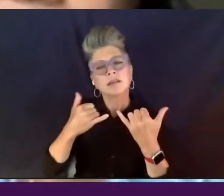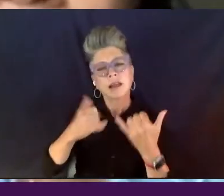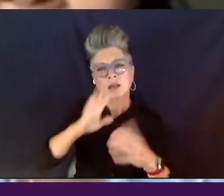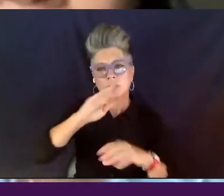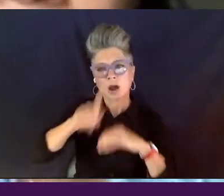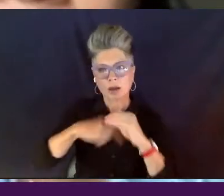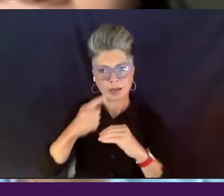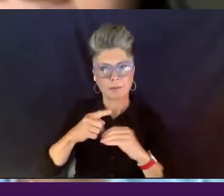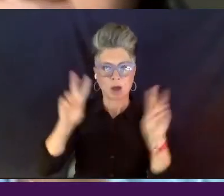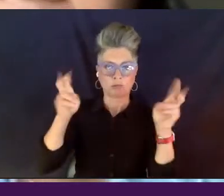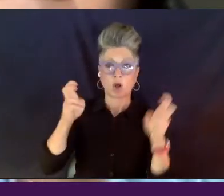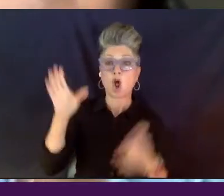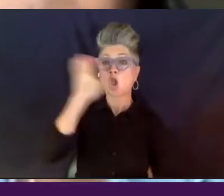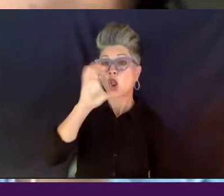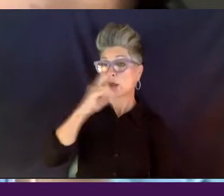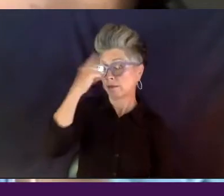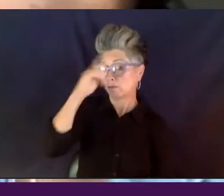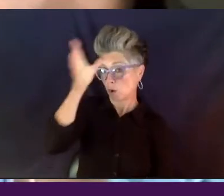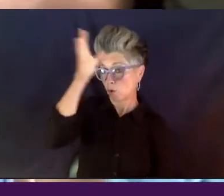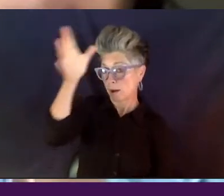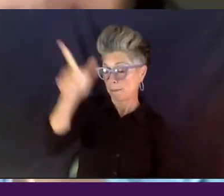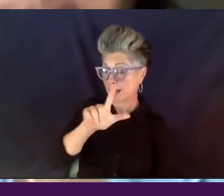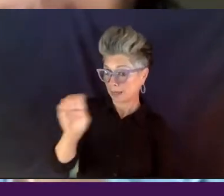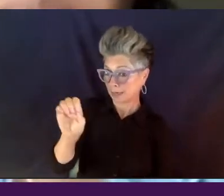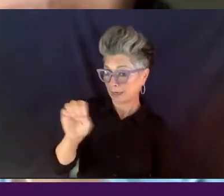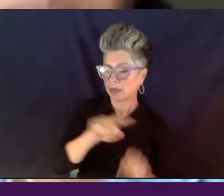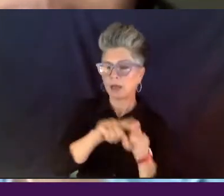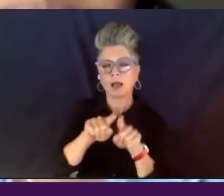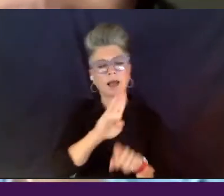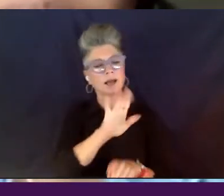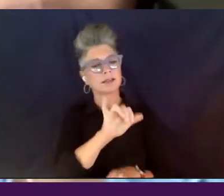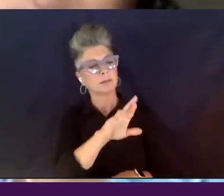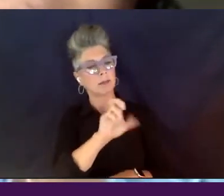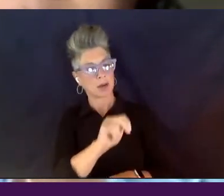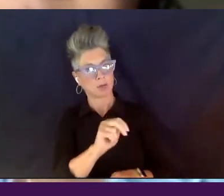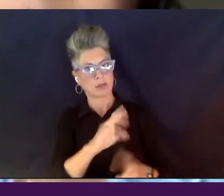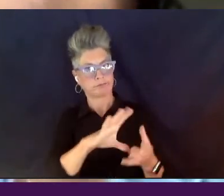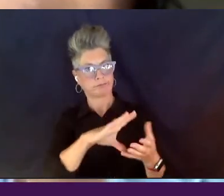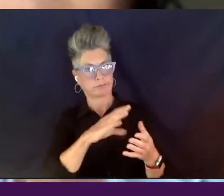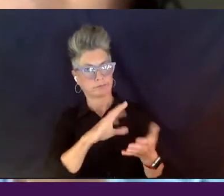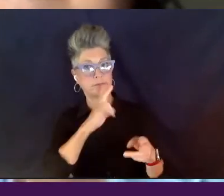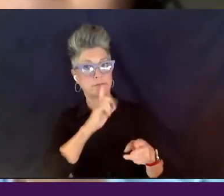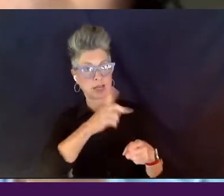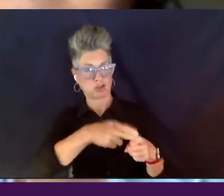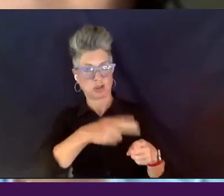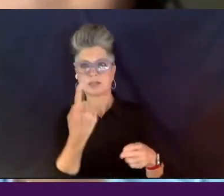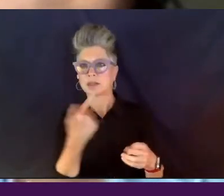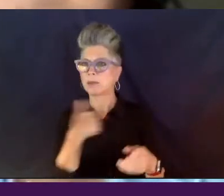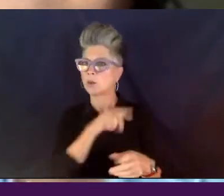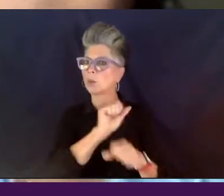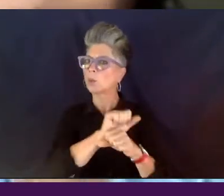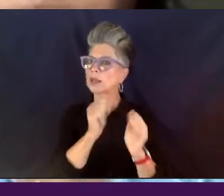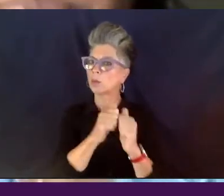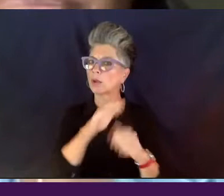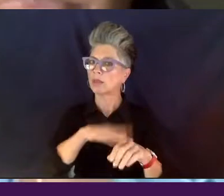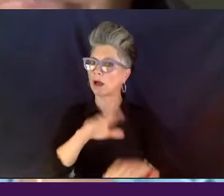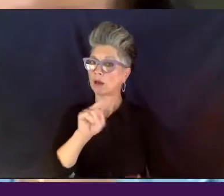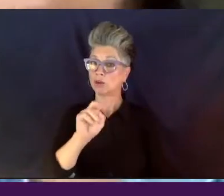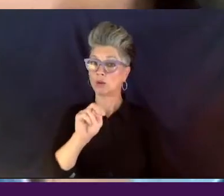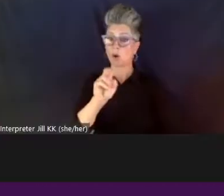Grandpa Lee, which as Byron noted, is something we're working on with Nova. Really happy to be here with all of you.